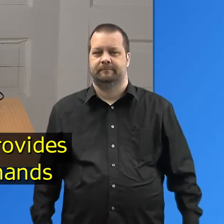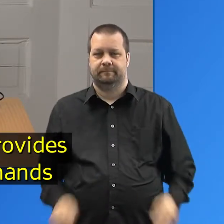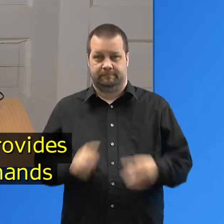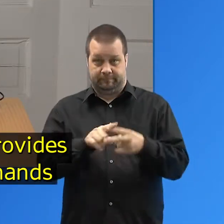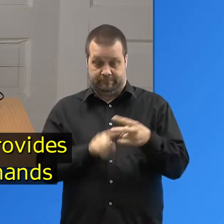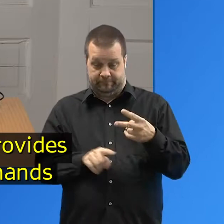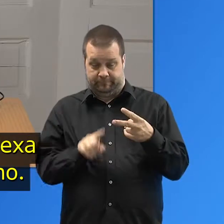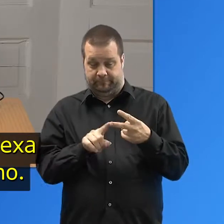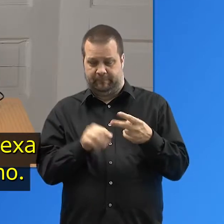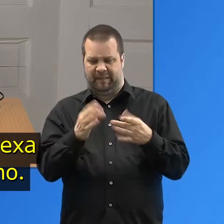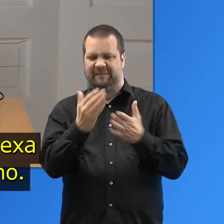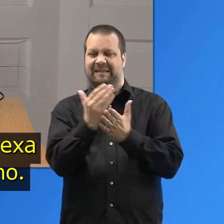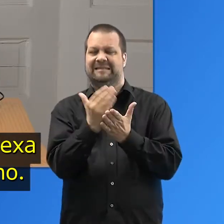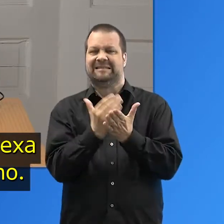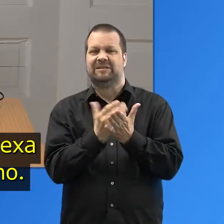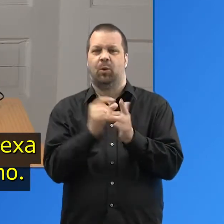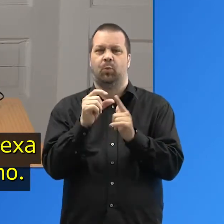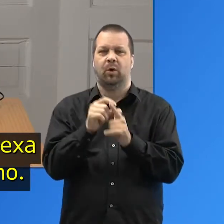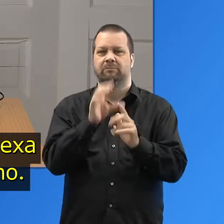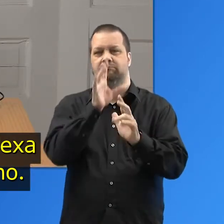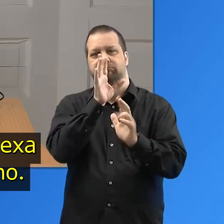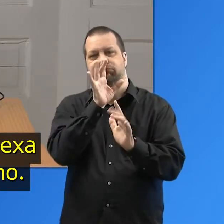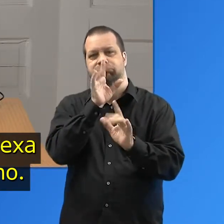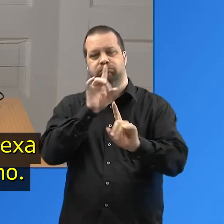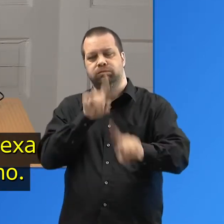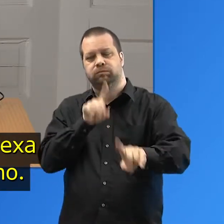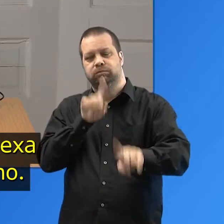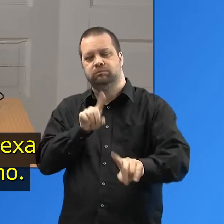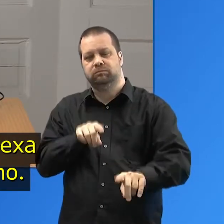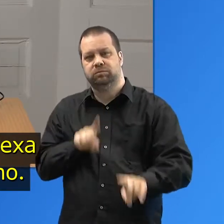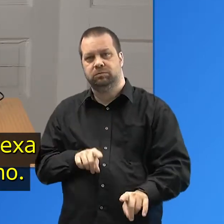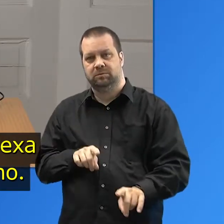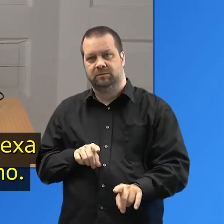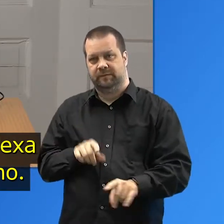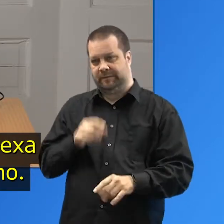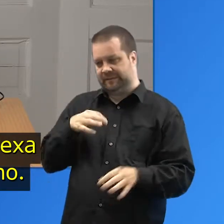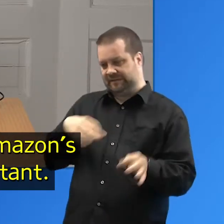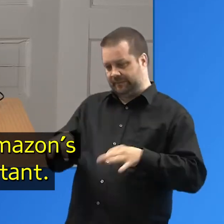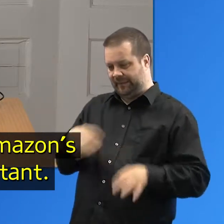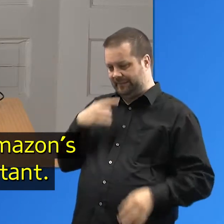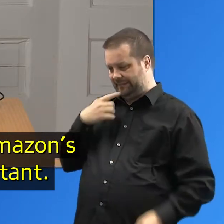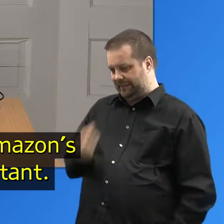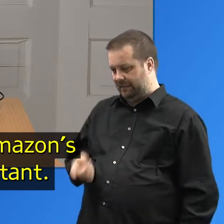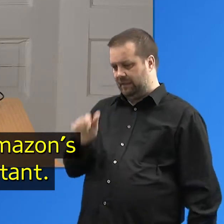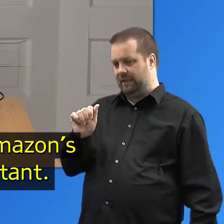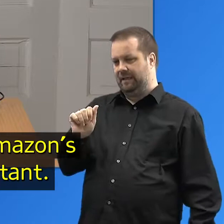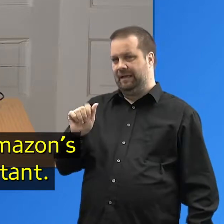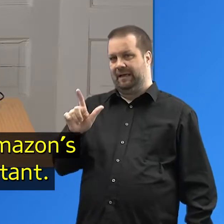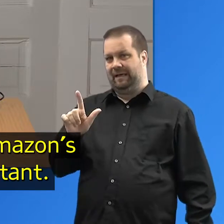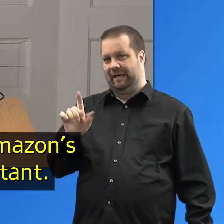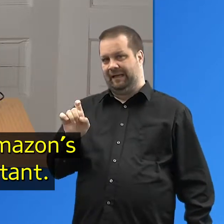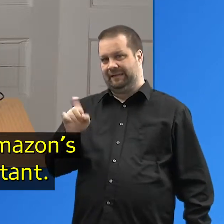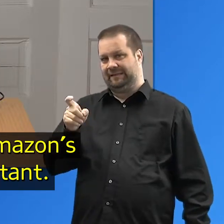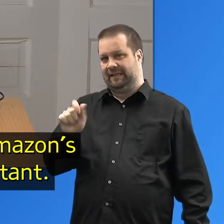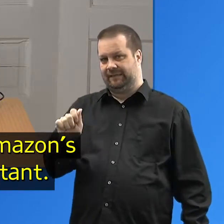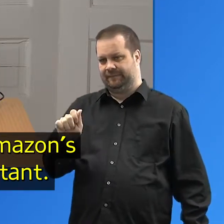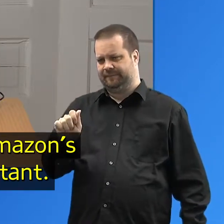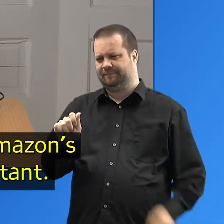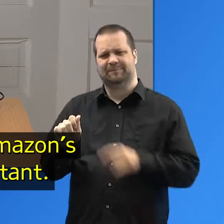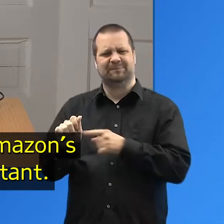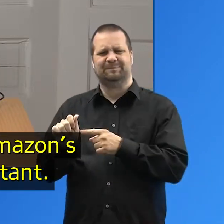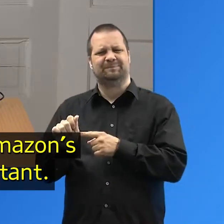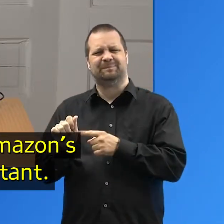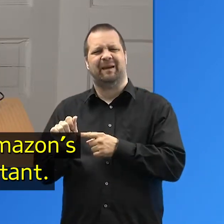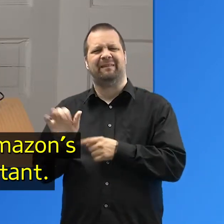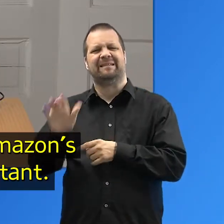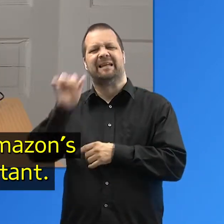information on commands you can use with Alexa to control your Echo. Alexa is the name of Amazon's virtual